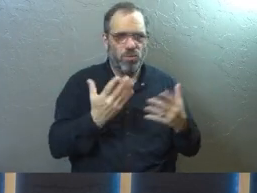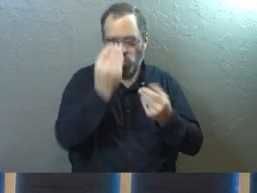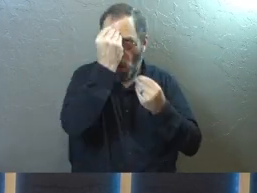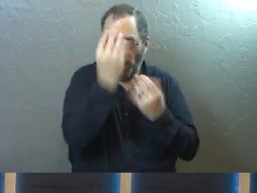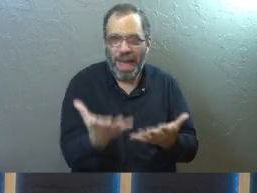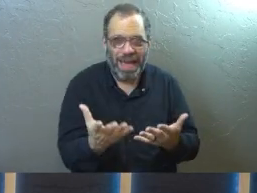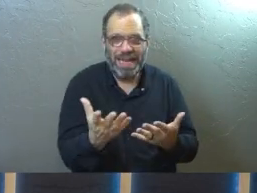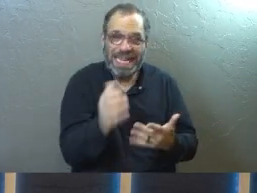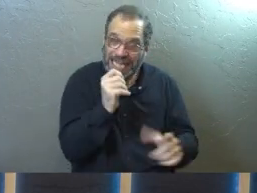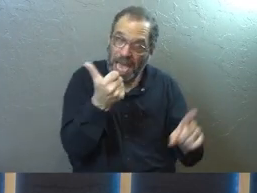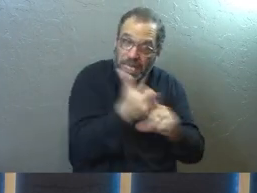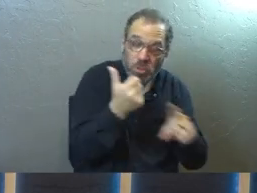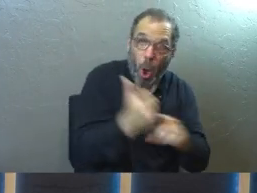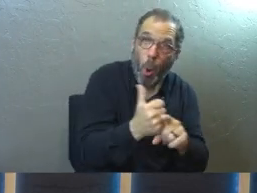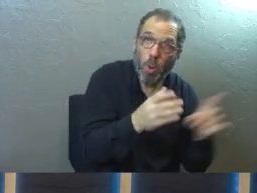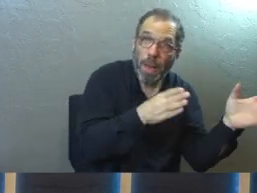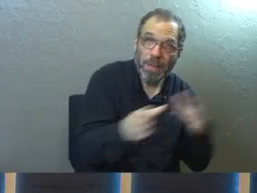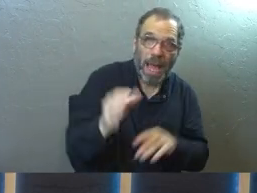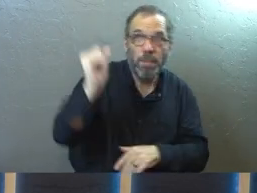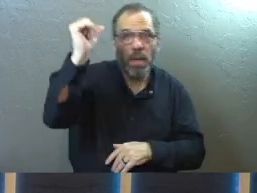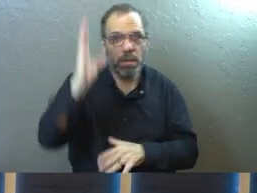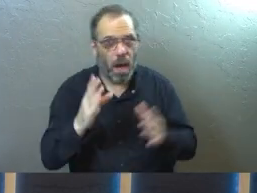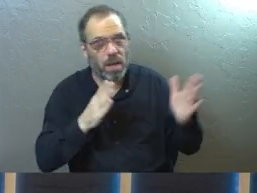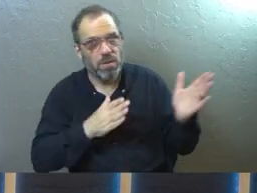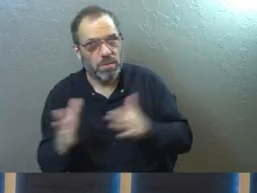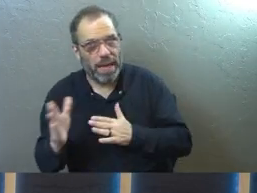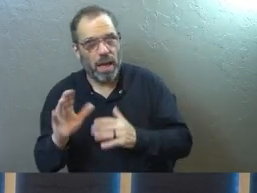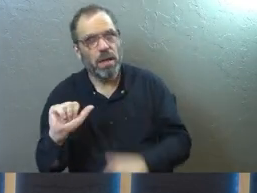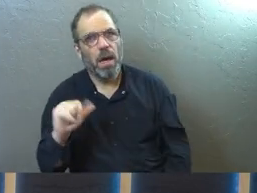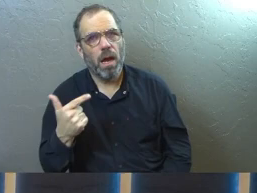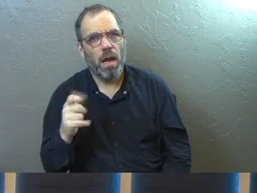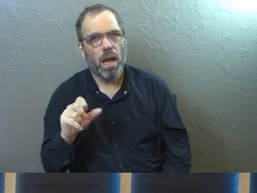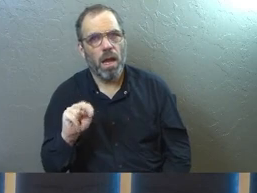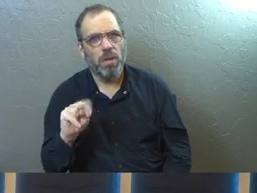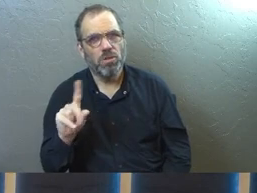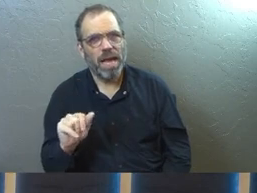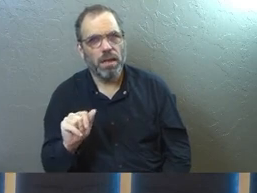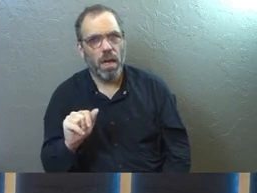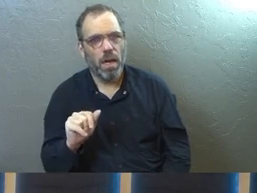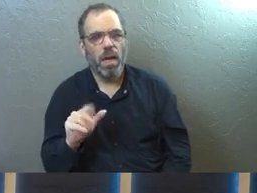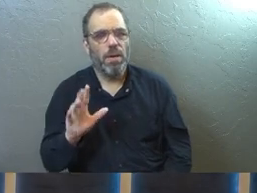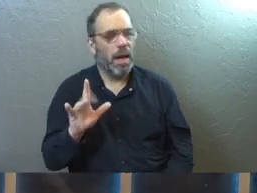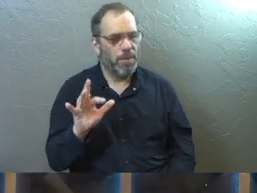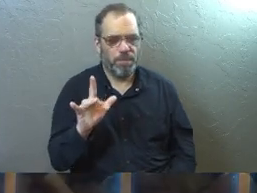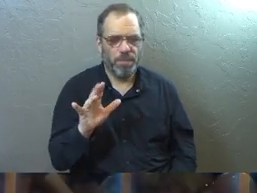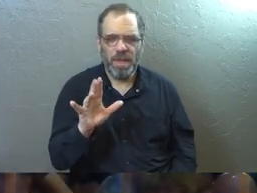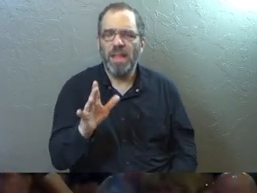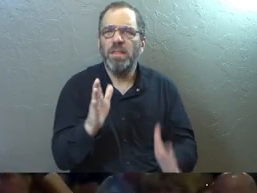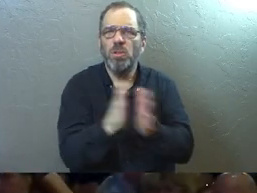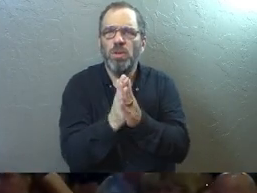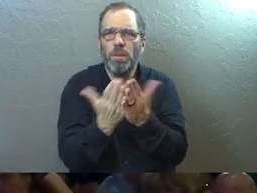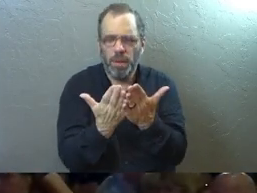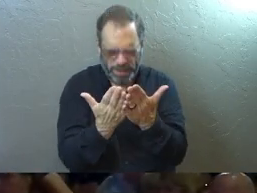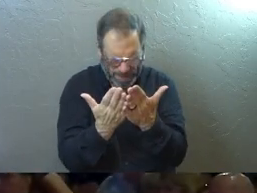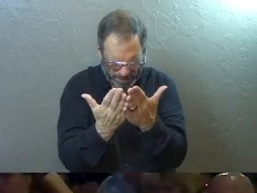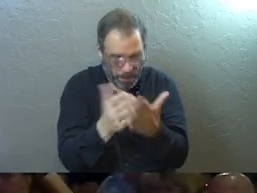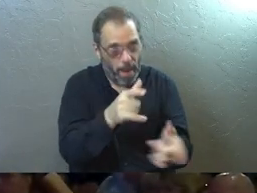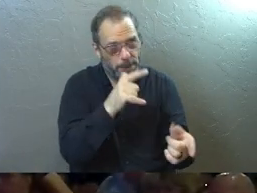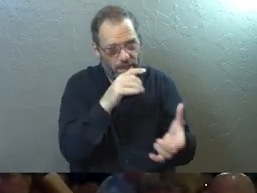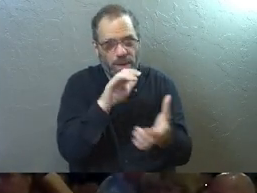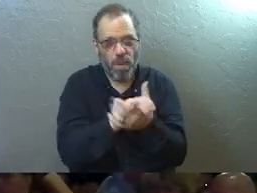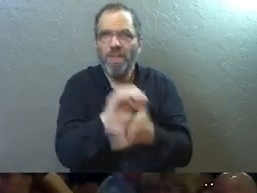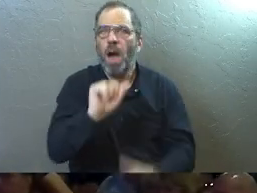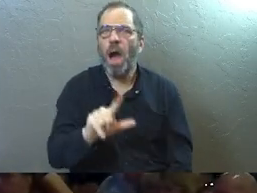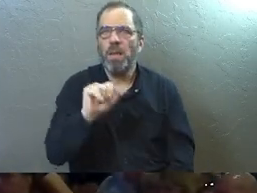obey, not its own agenda, but, but God's agenda. Instead, he is the opposite. Um, there's a book that my